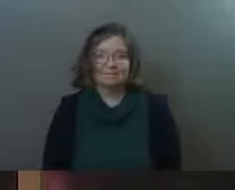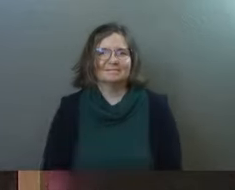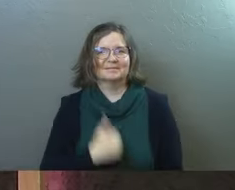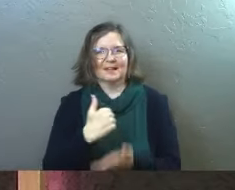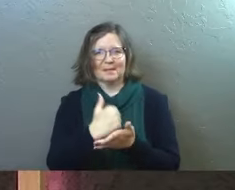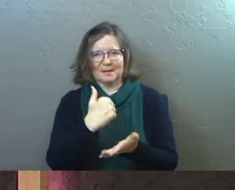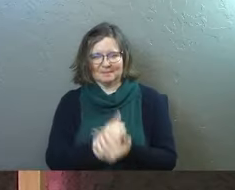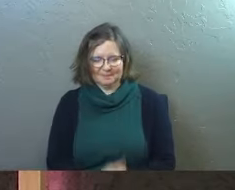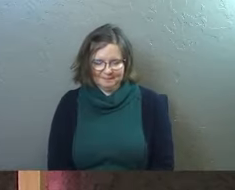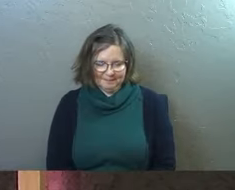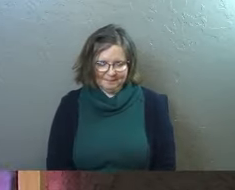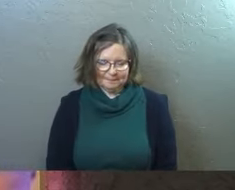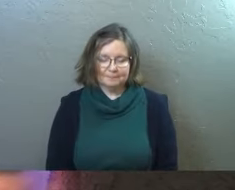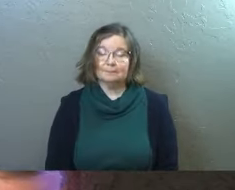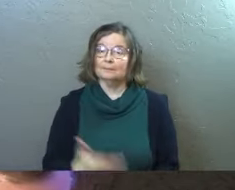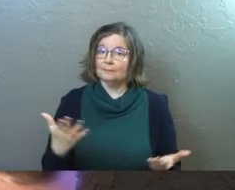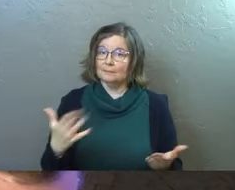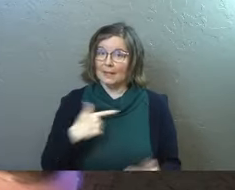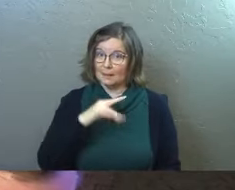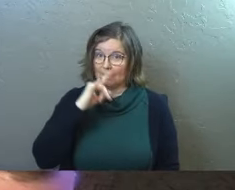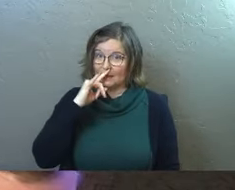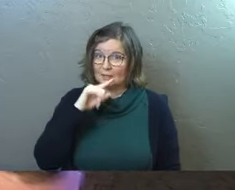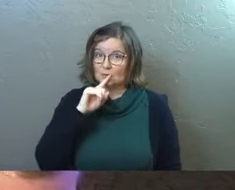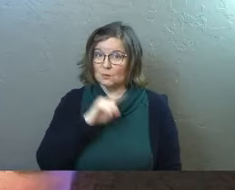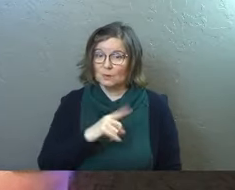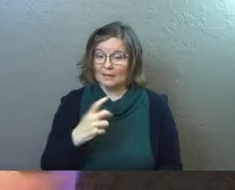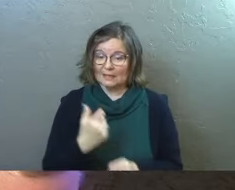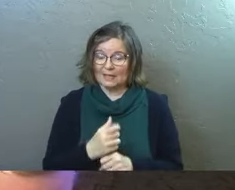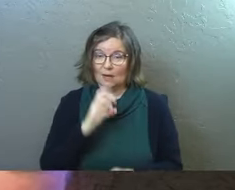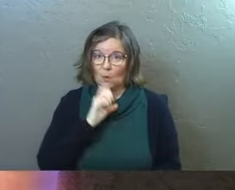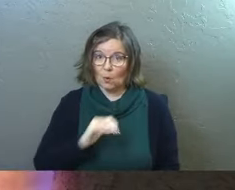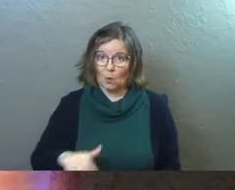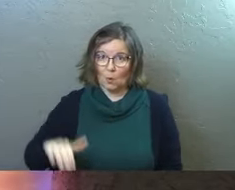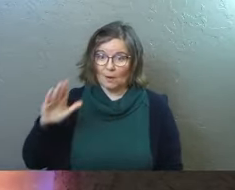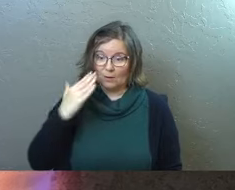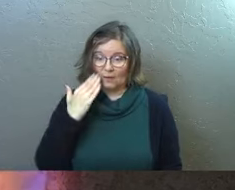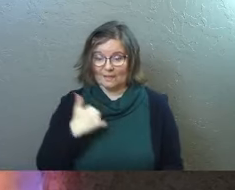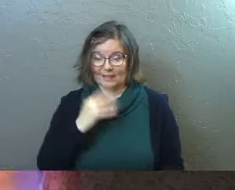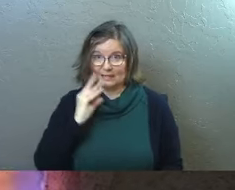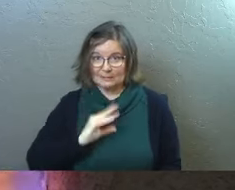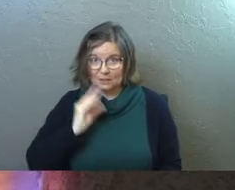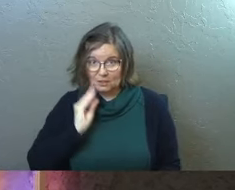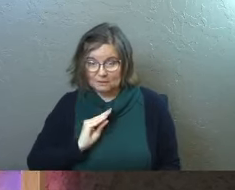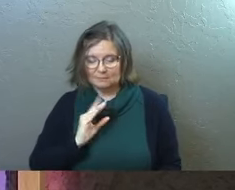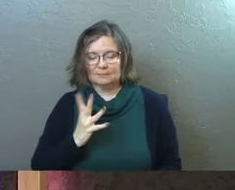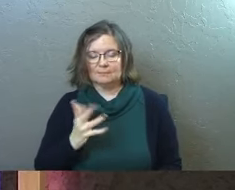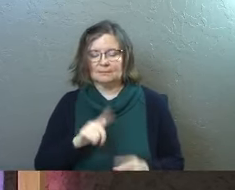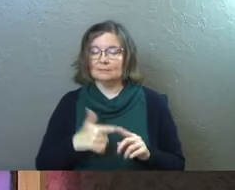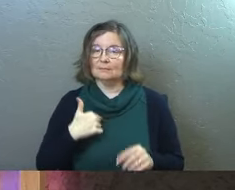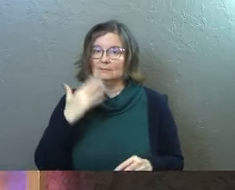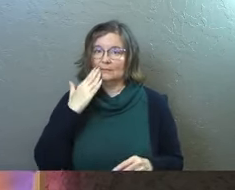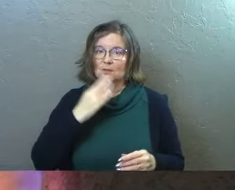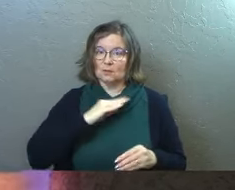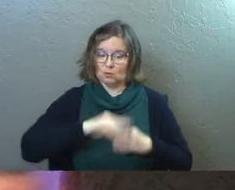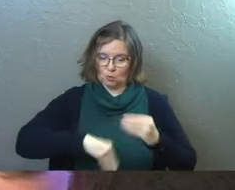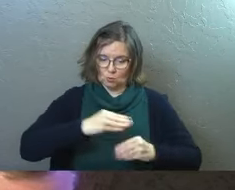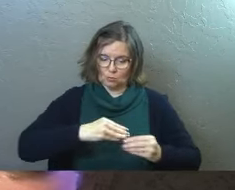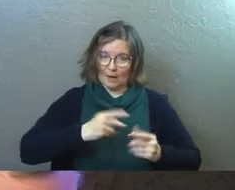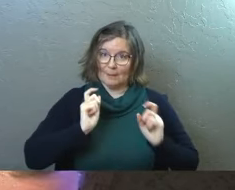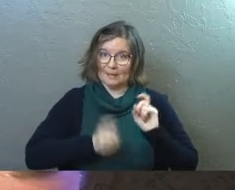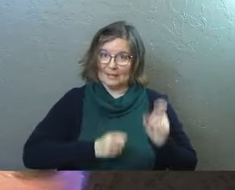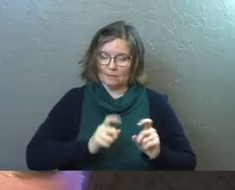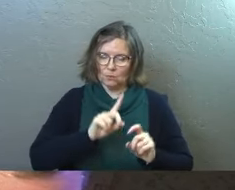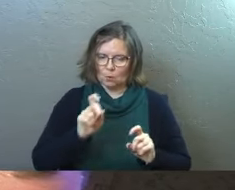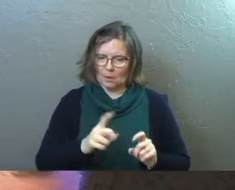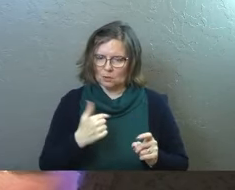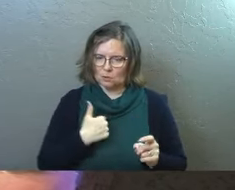Amen. As my kids were getting older, don't know if you've had this experience, but you know, you wrap gifts and